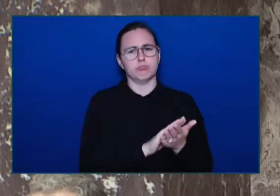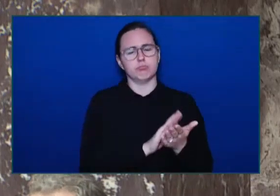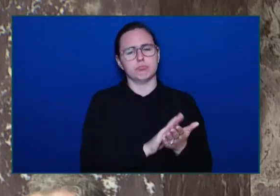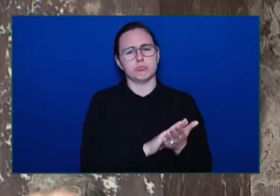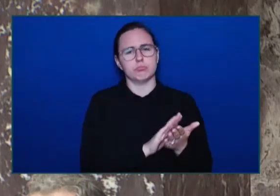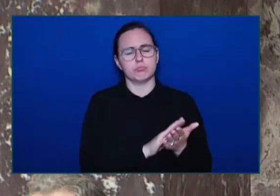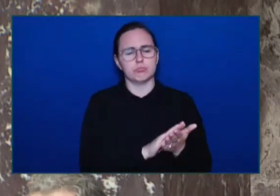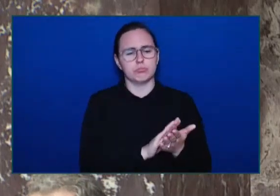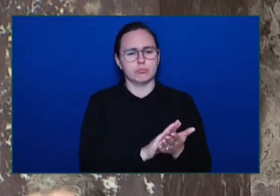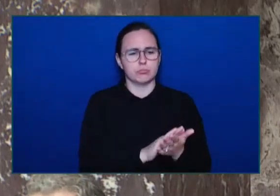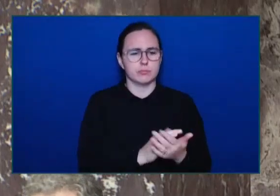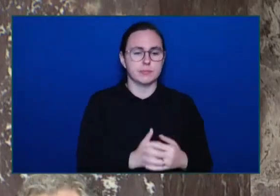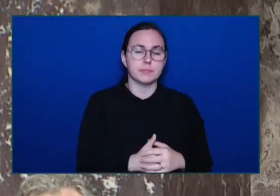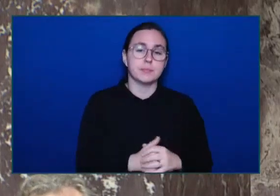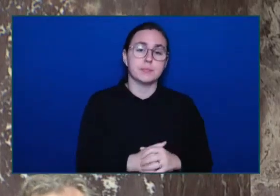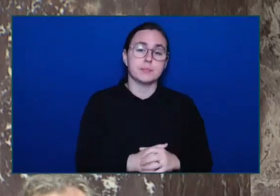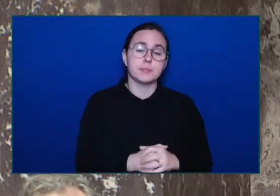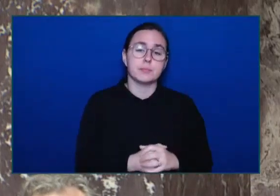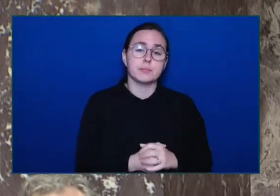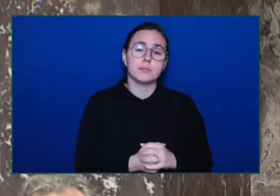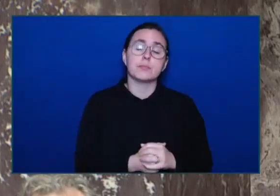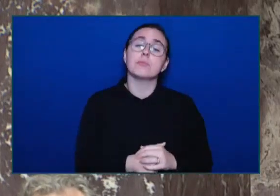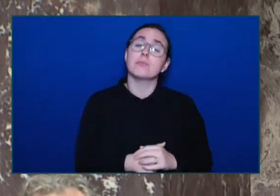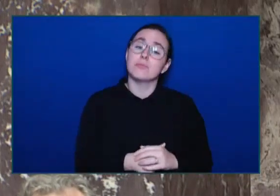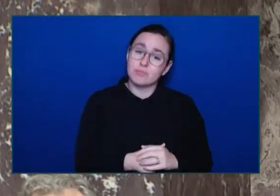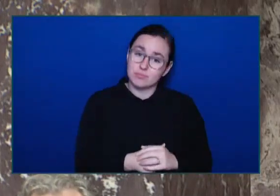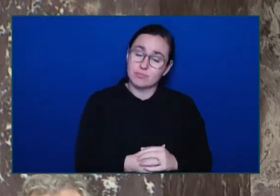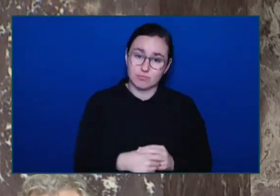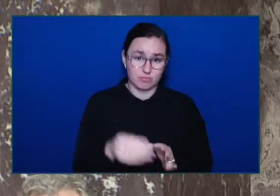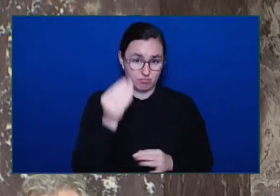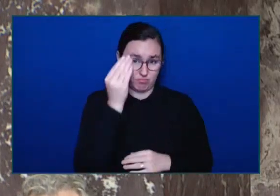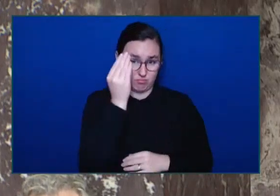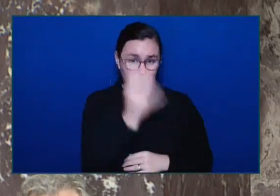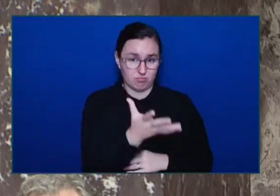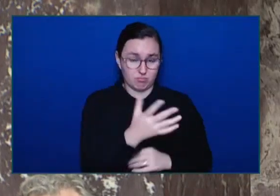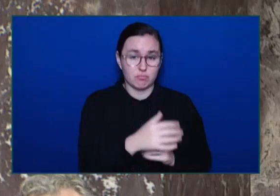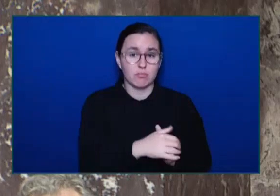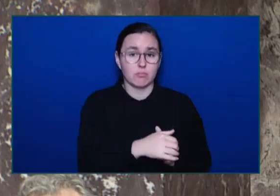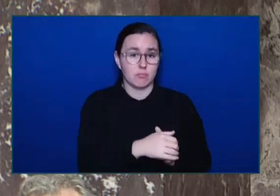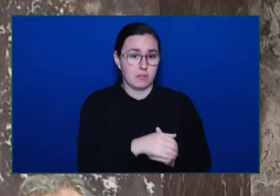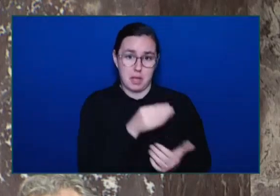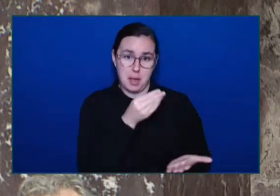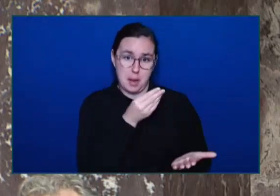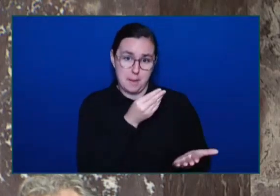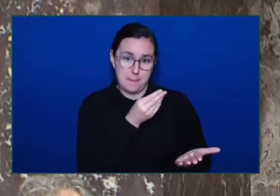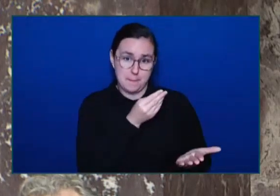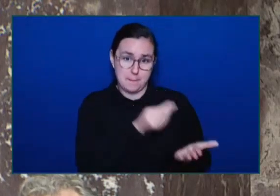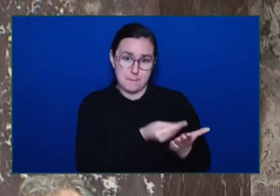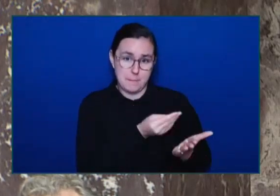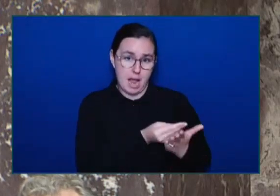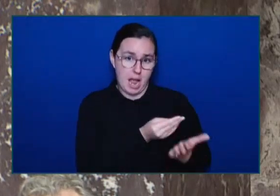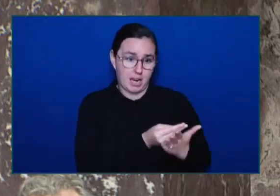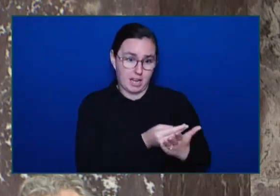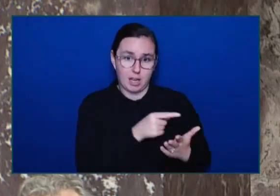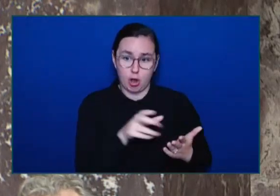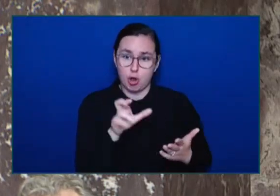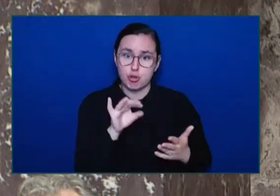Honourable Speaker, when it comes to money laundering Members When it comes to money laundering Members